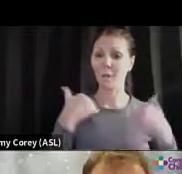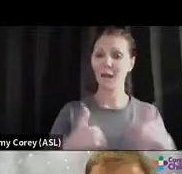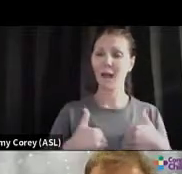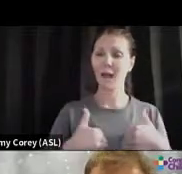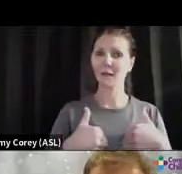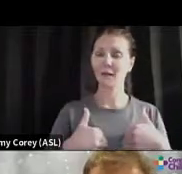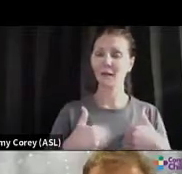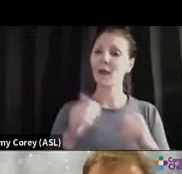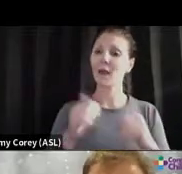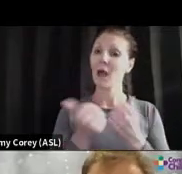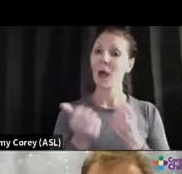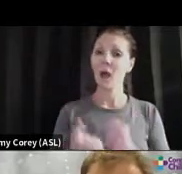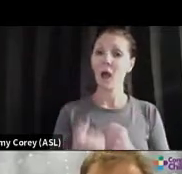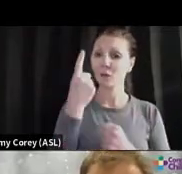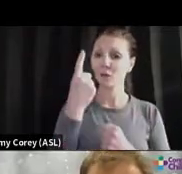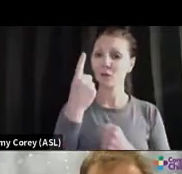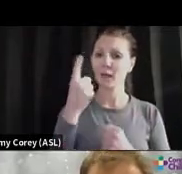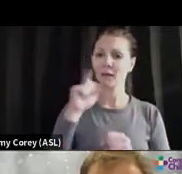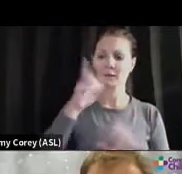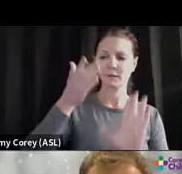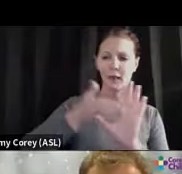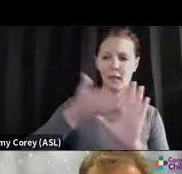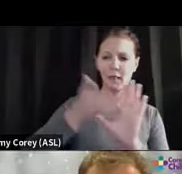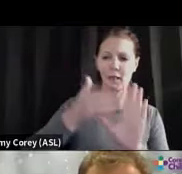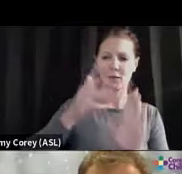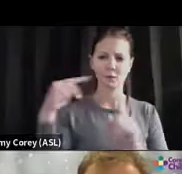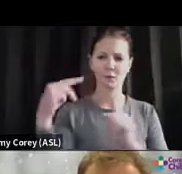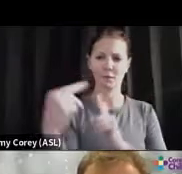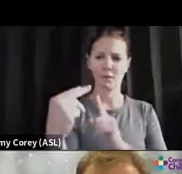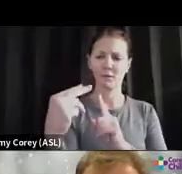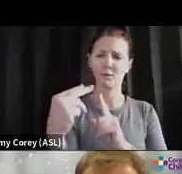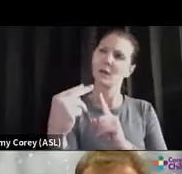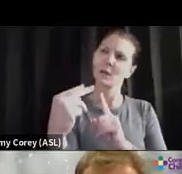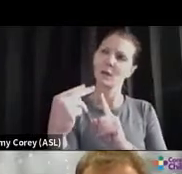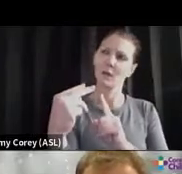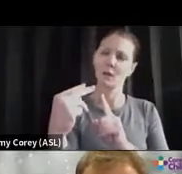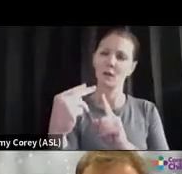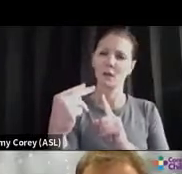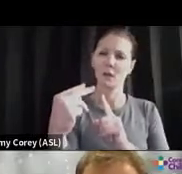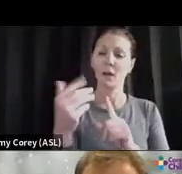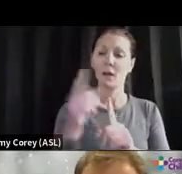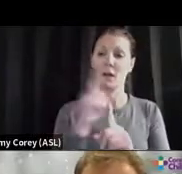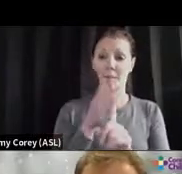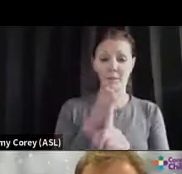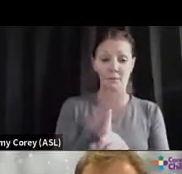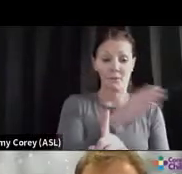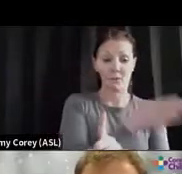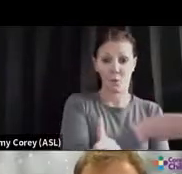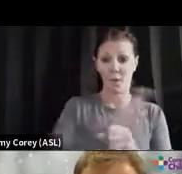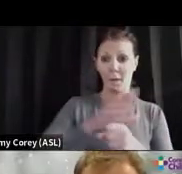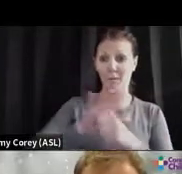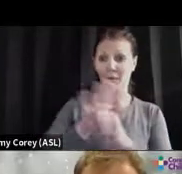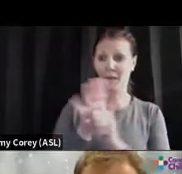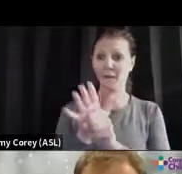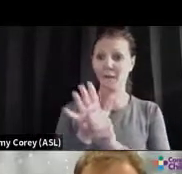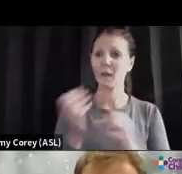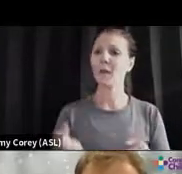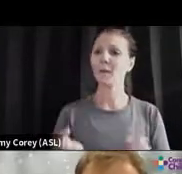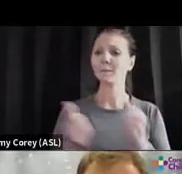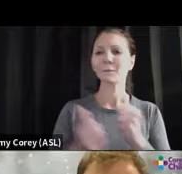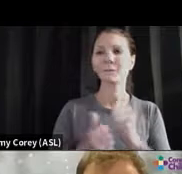a psychological perspective of how do we think about what we need? Well, before the pandemic, the majority of us had the privilege